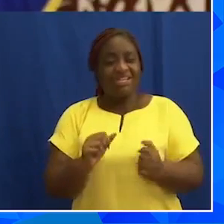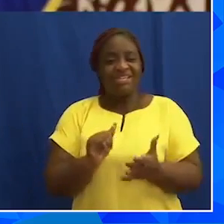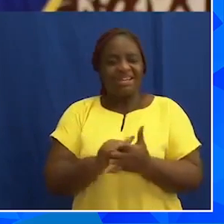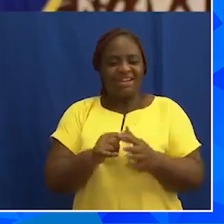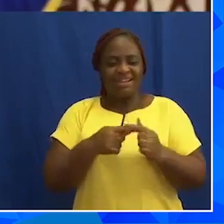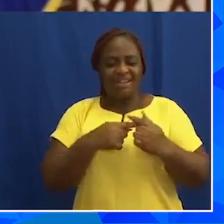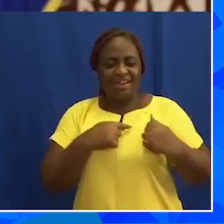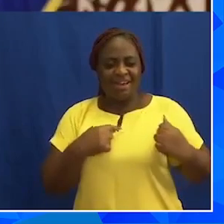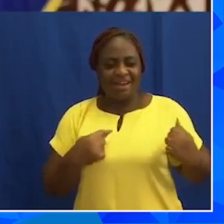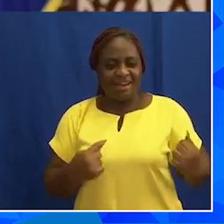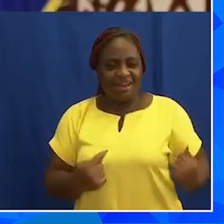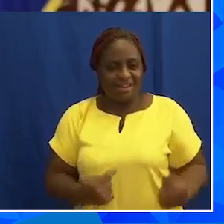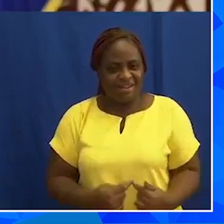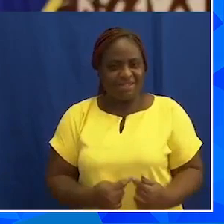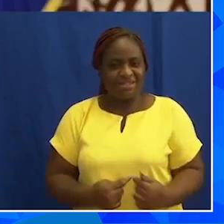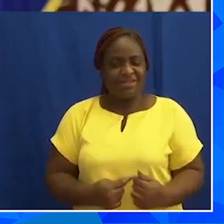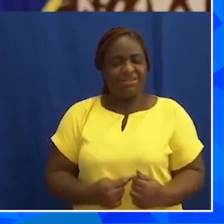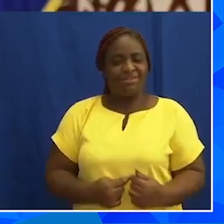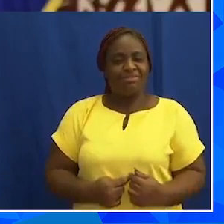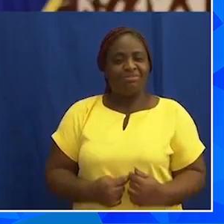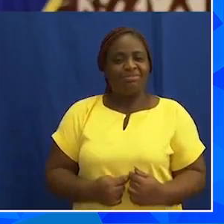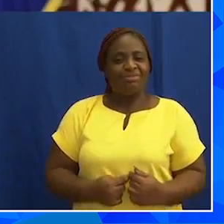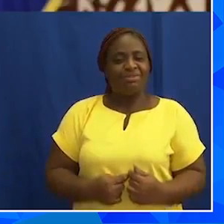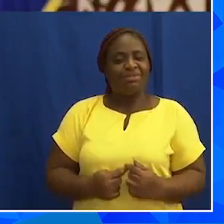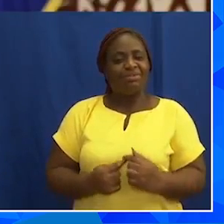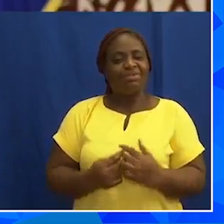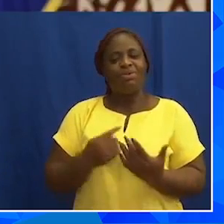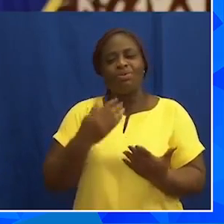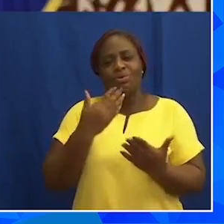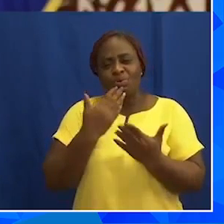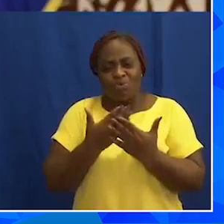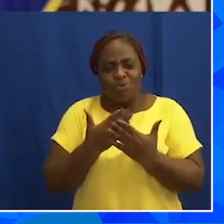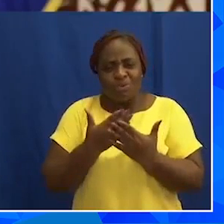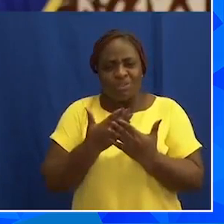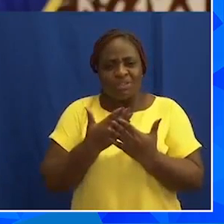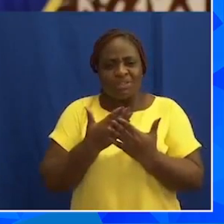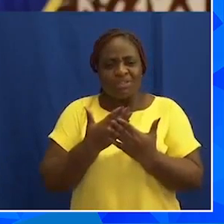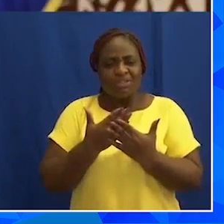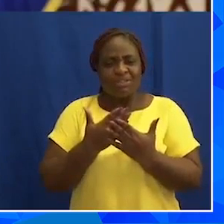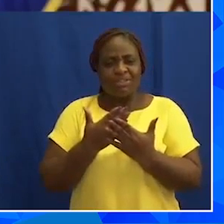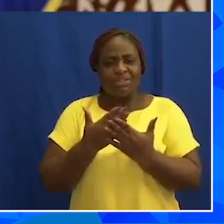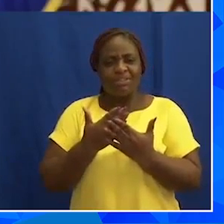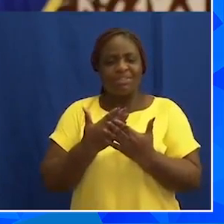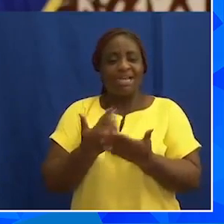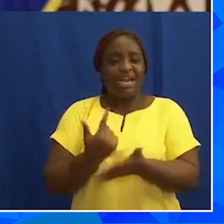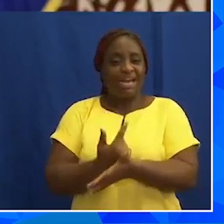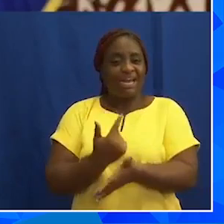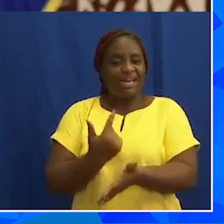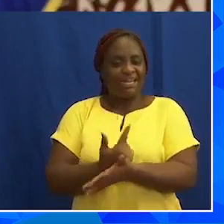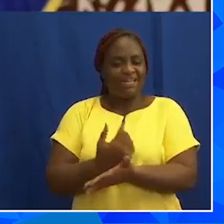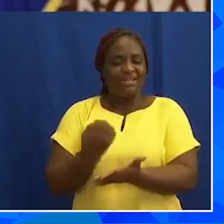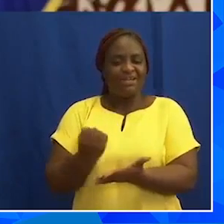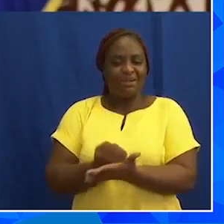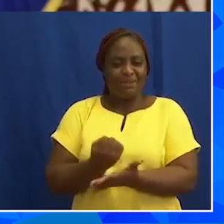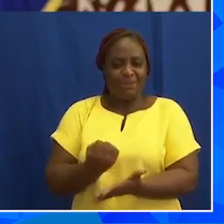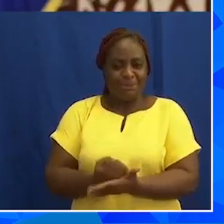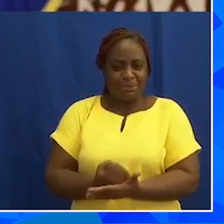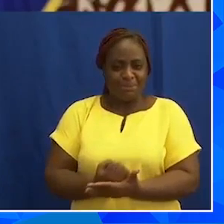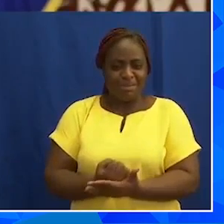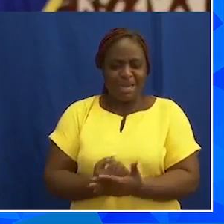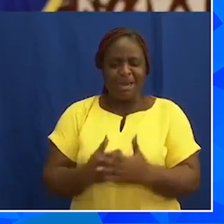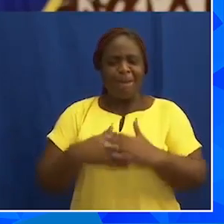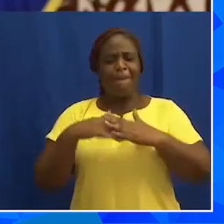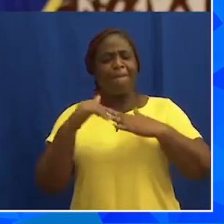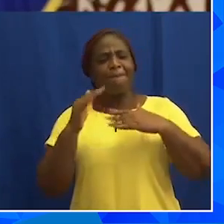heart of our goal of constructing a resilient, robust Ghanaian economy and